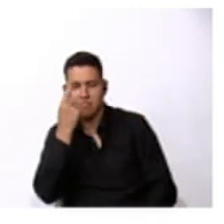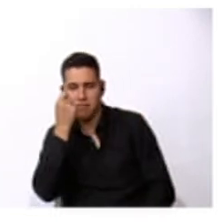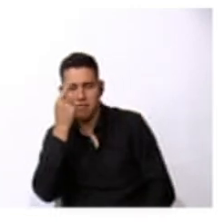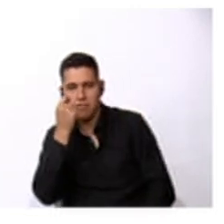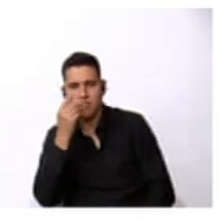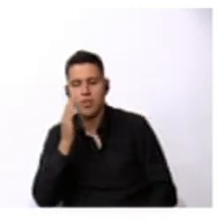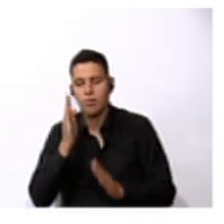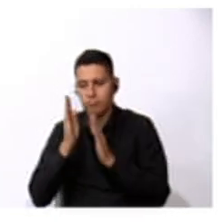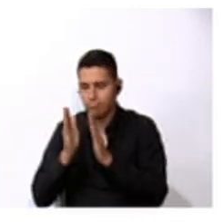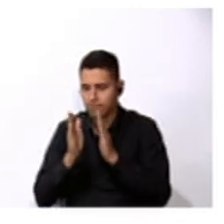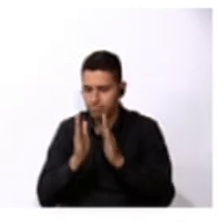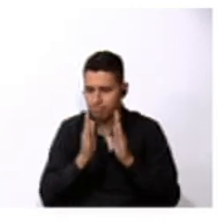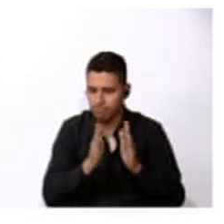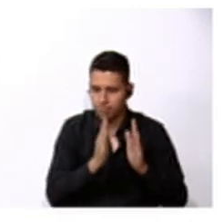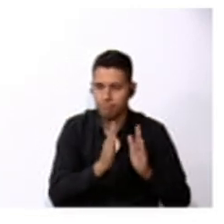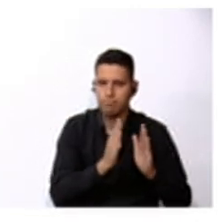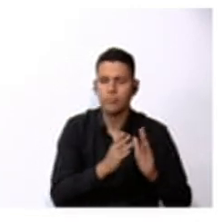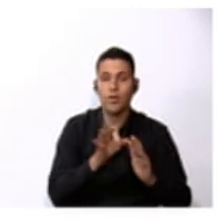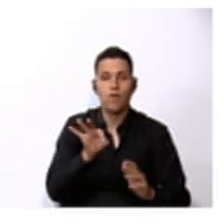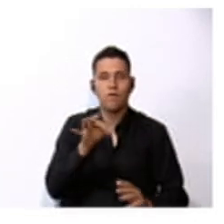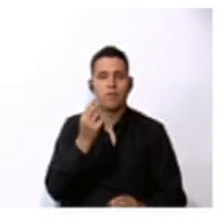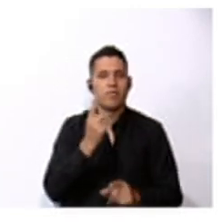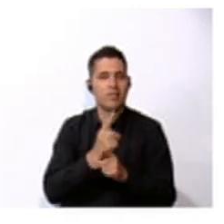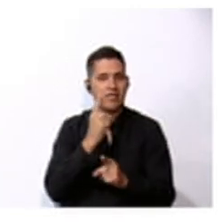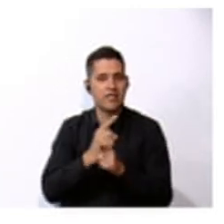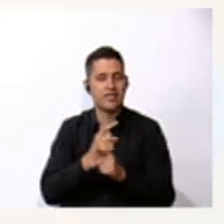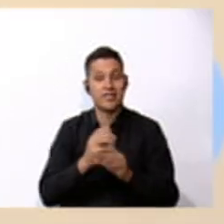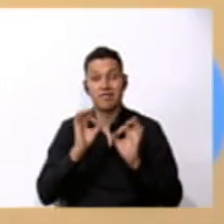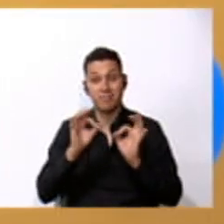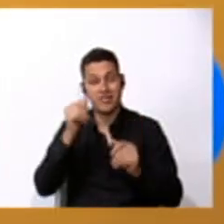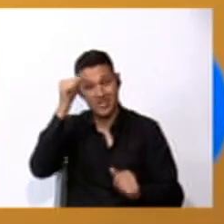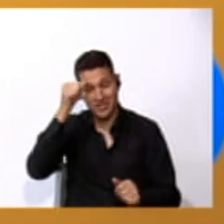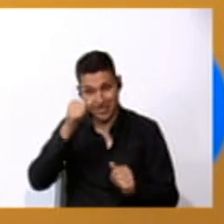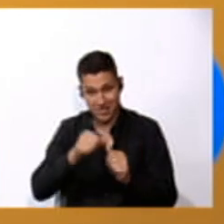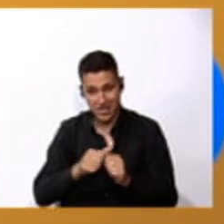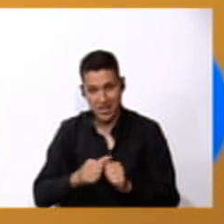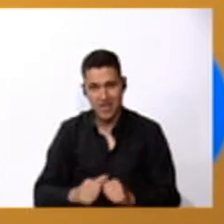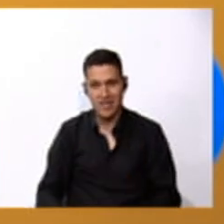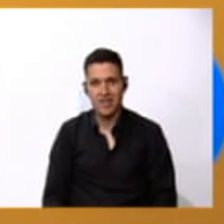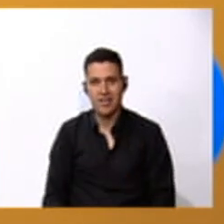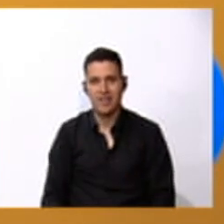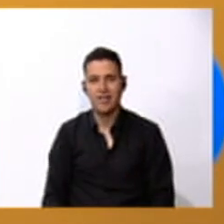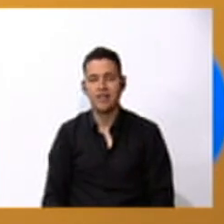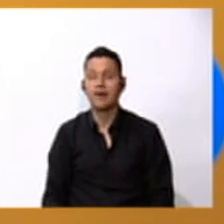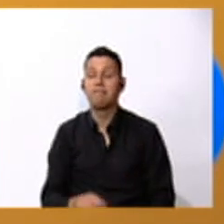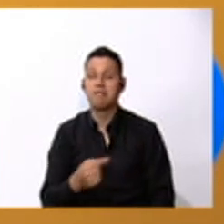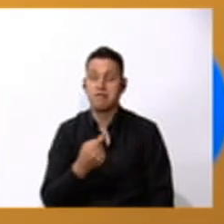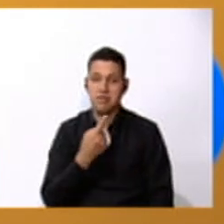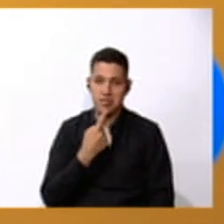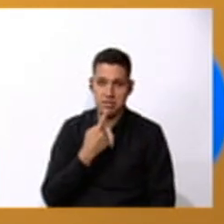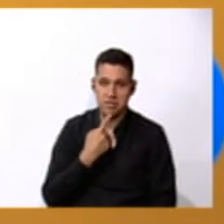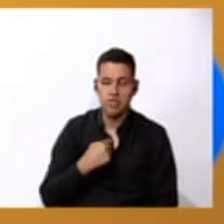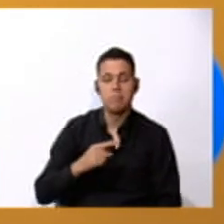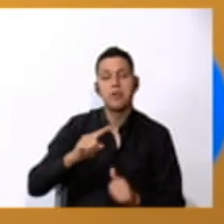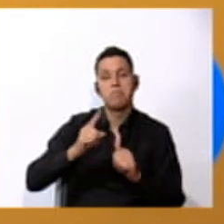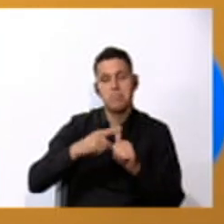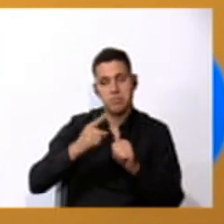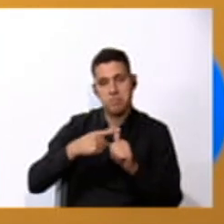pictures correctly. Very good. Remember, giving directions first,